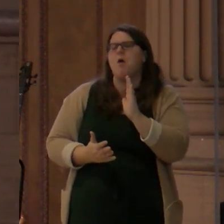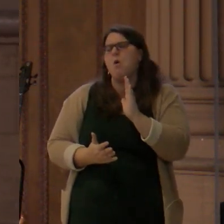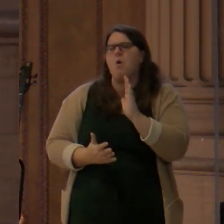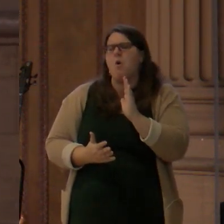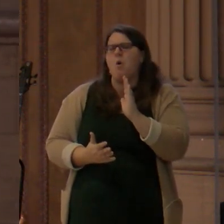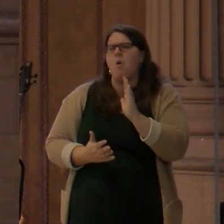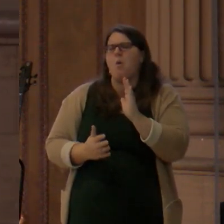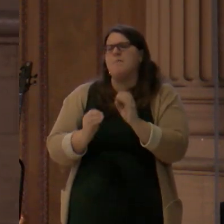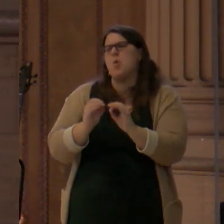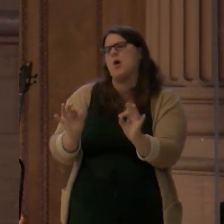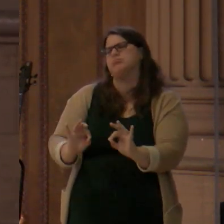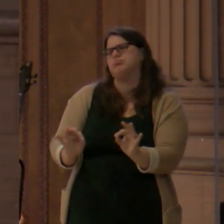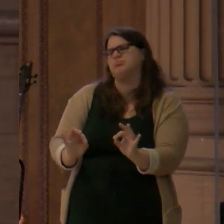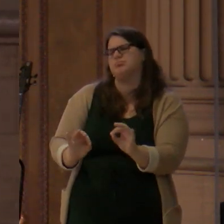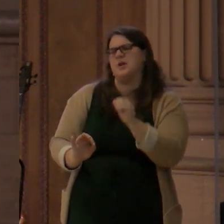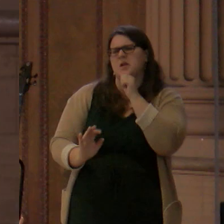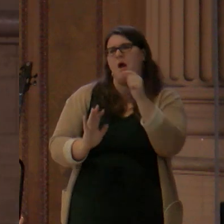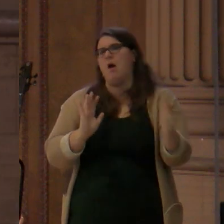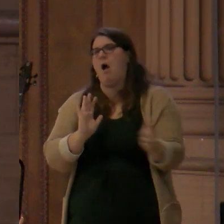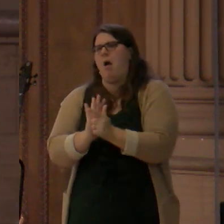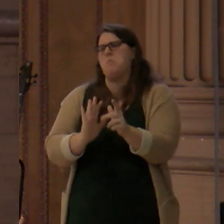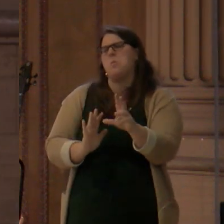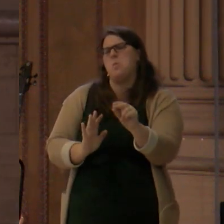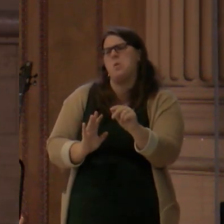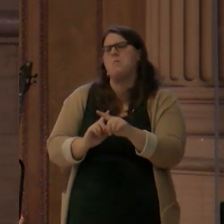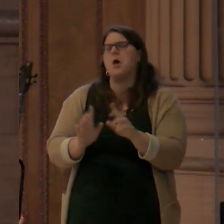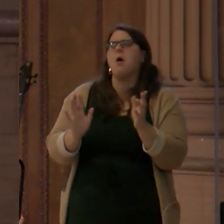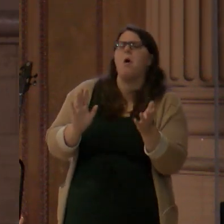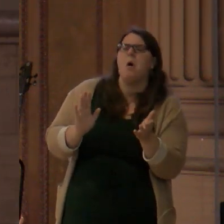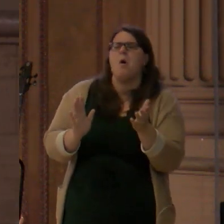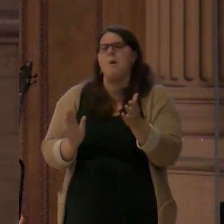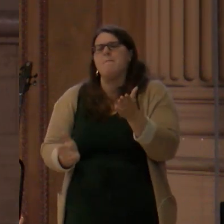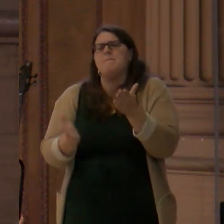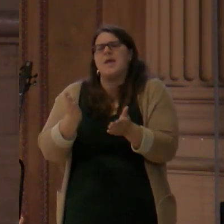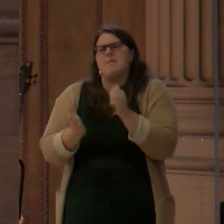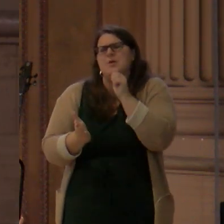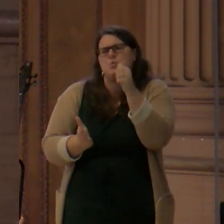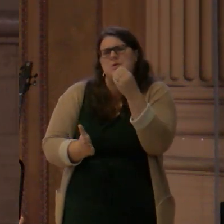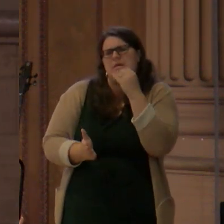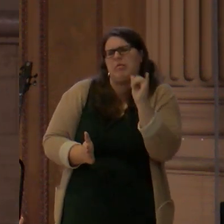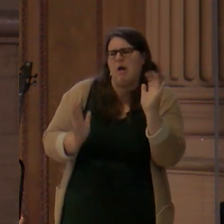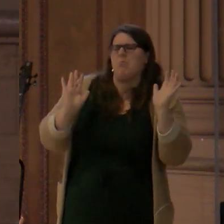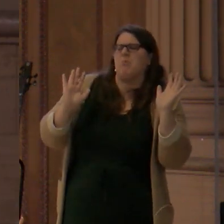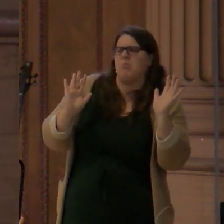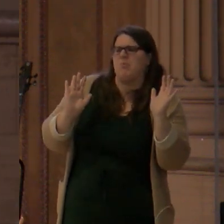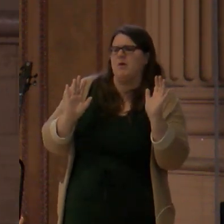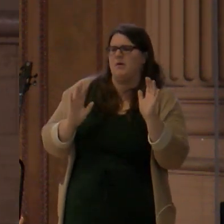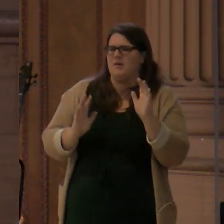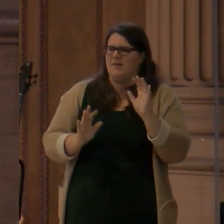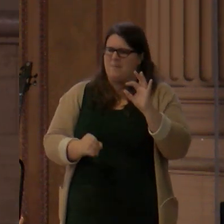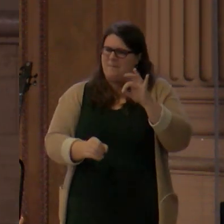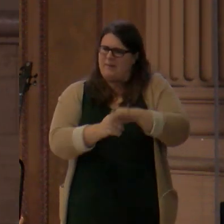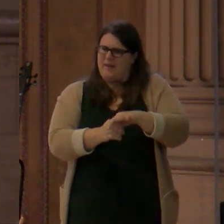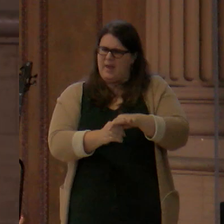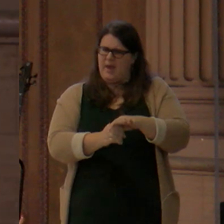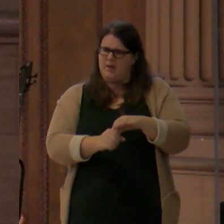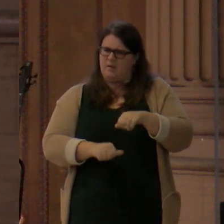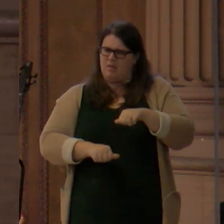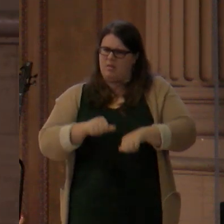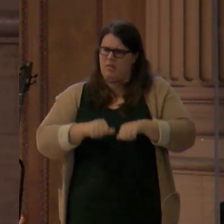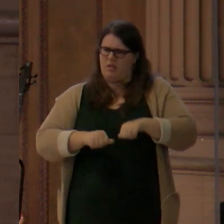chapter 3, he doubts his motives. Basically saying God must not care about you that much. God doesn't really want the best for you.